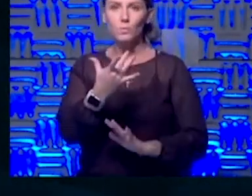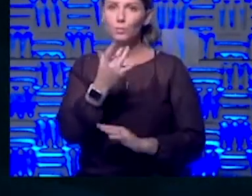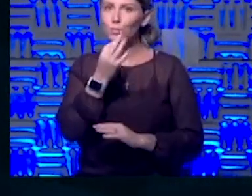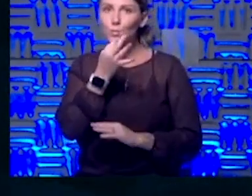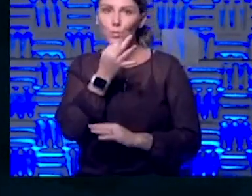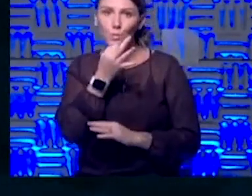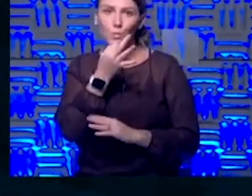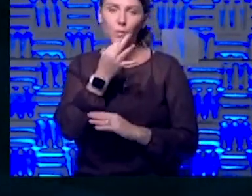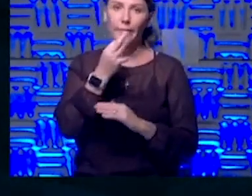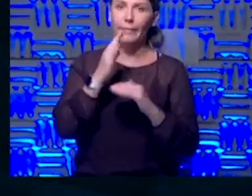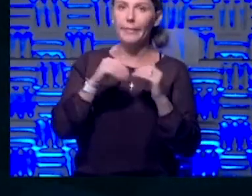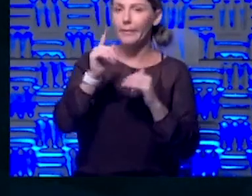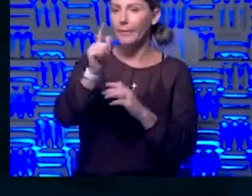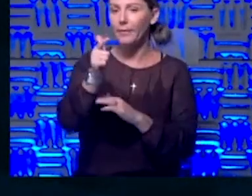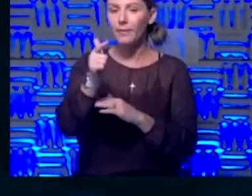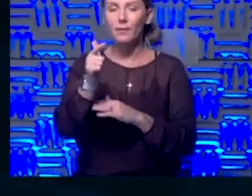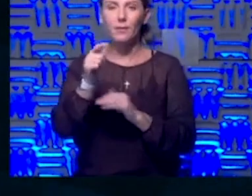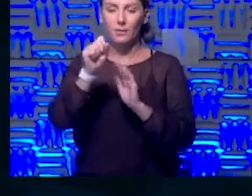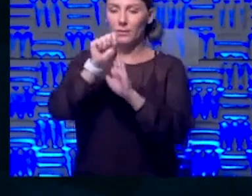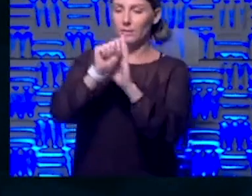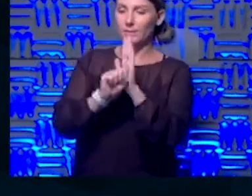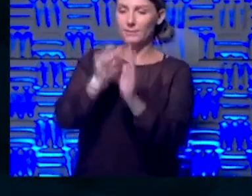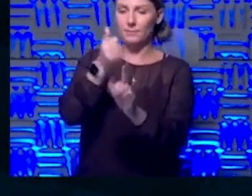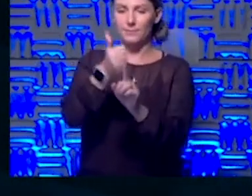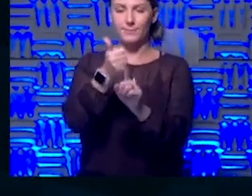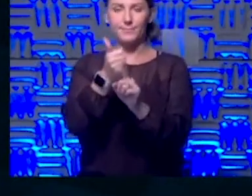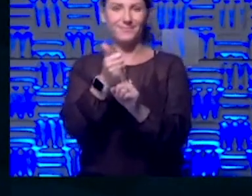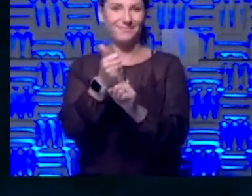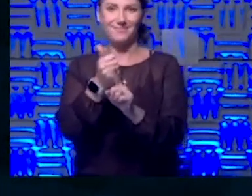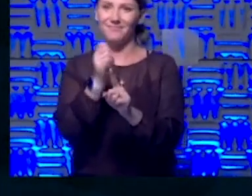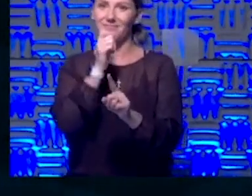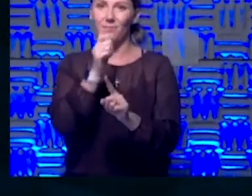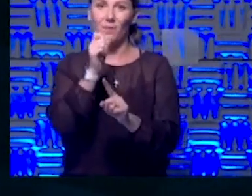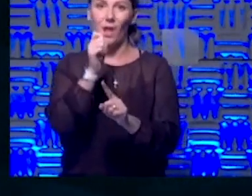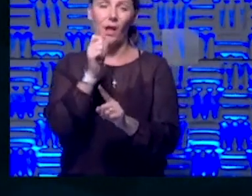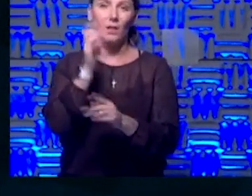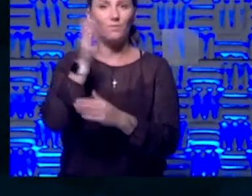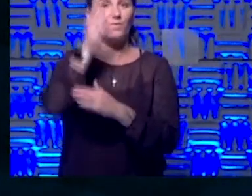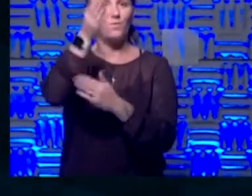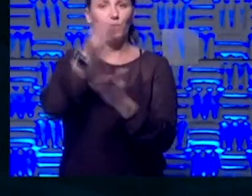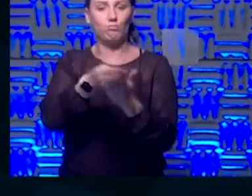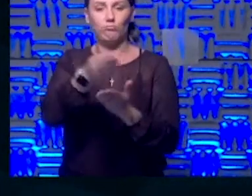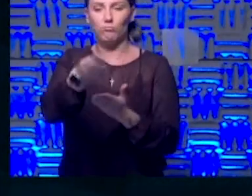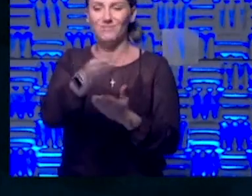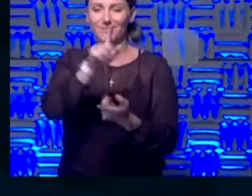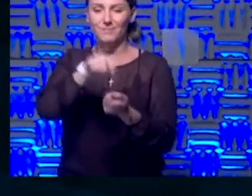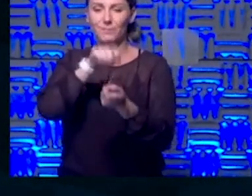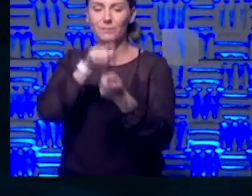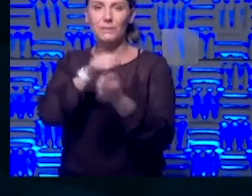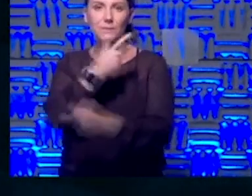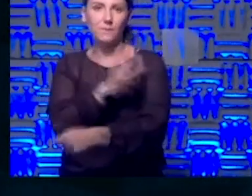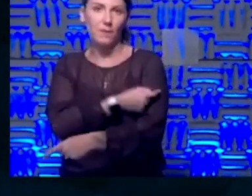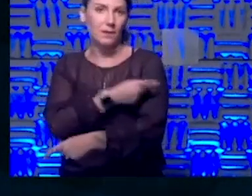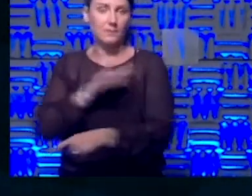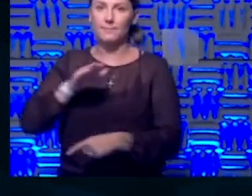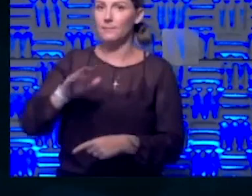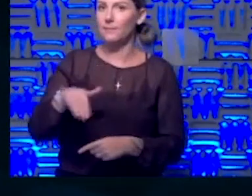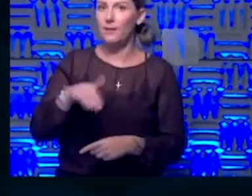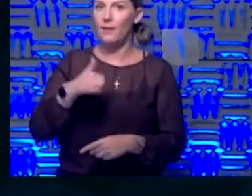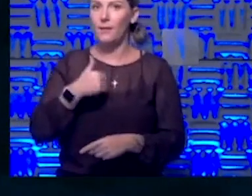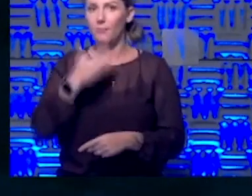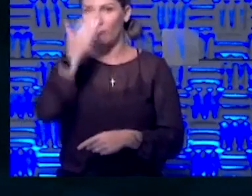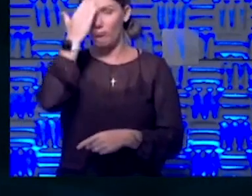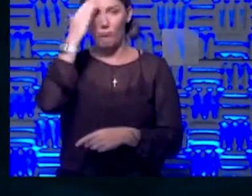itself hasn't been making any future purchases of, um, specific vaccines yet. I know the federal